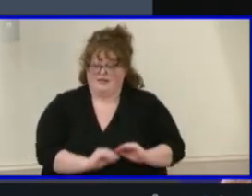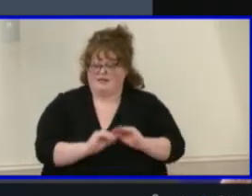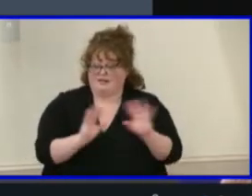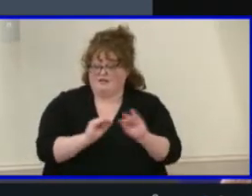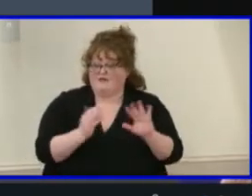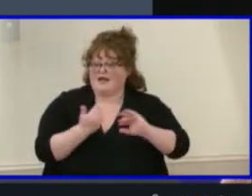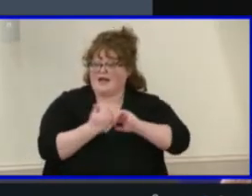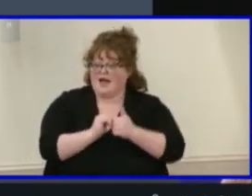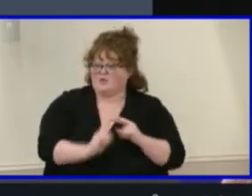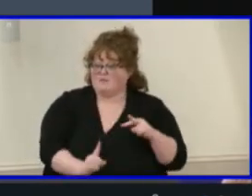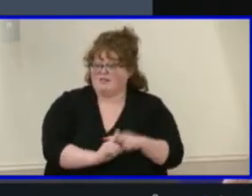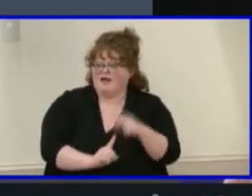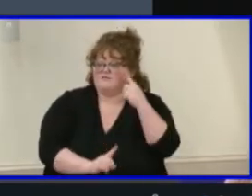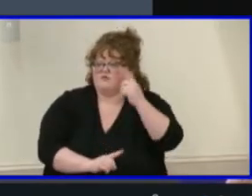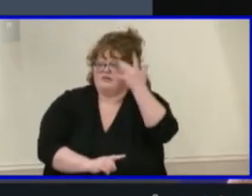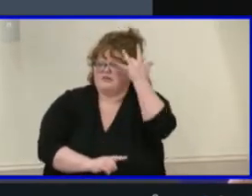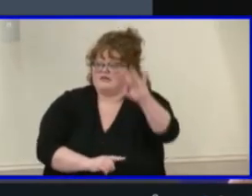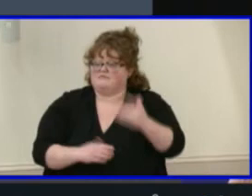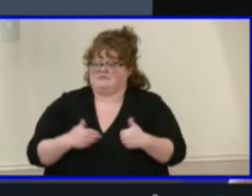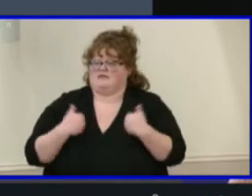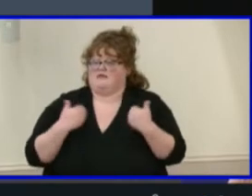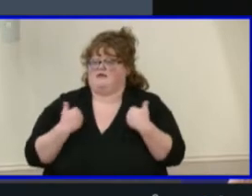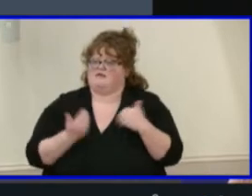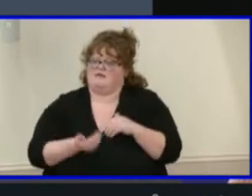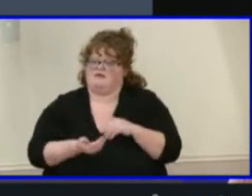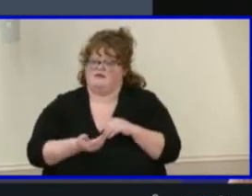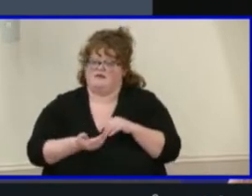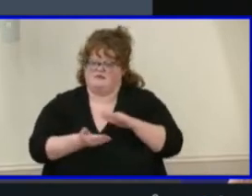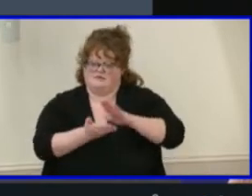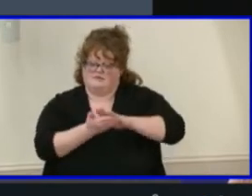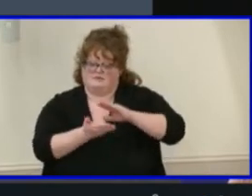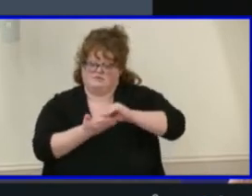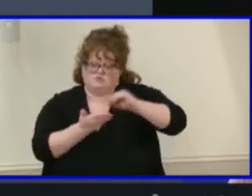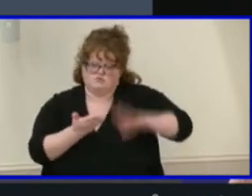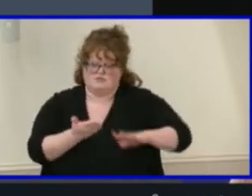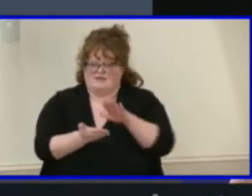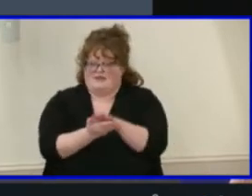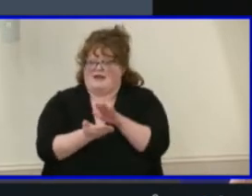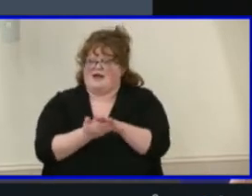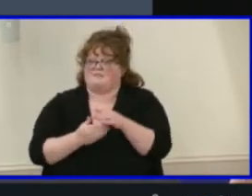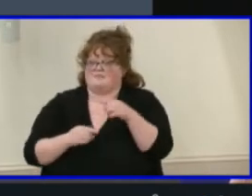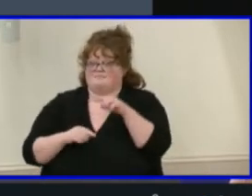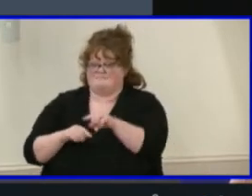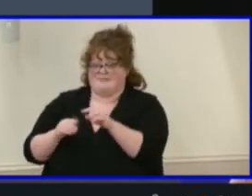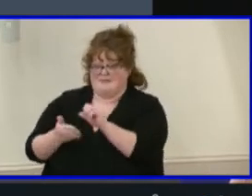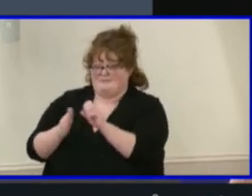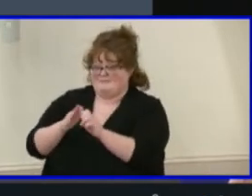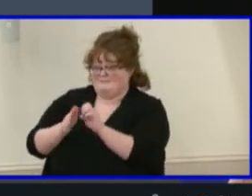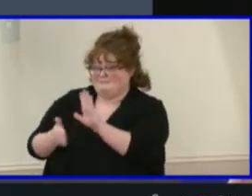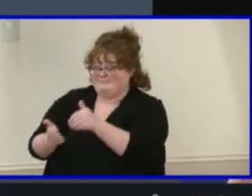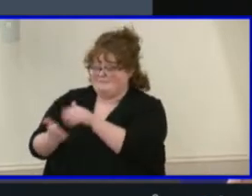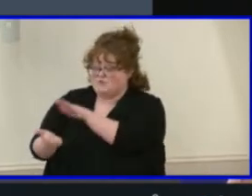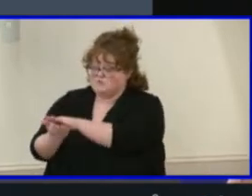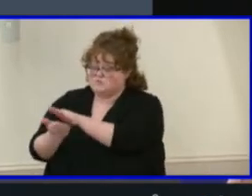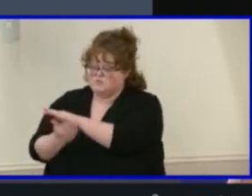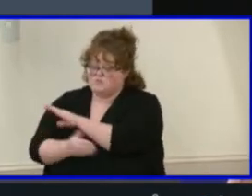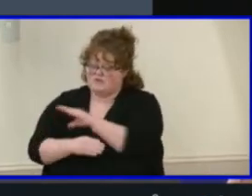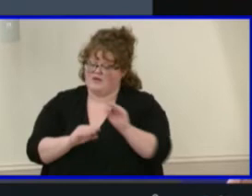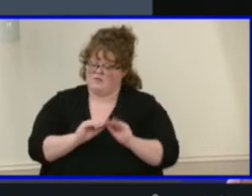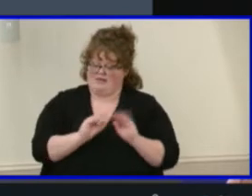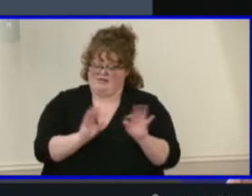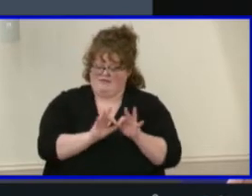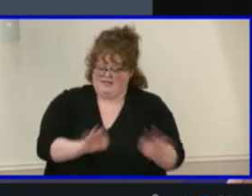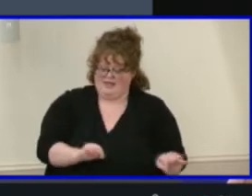gifted young scholars academy at wilder middle school. Language was also updated in the language instruction education program section